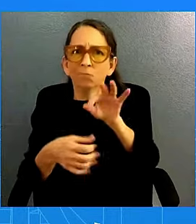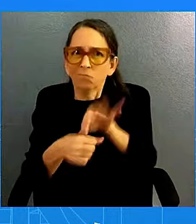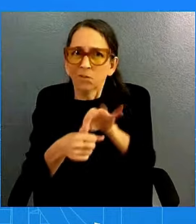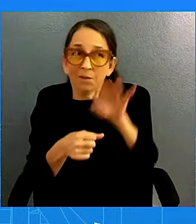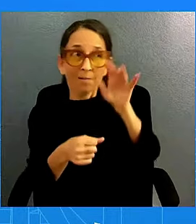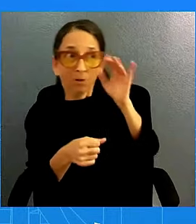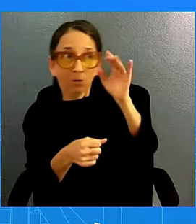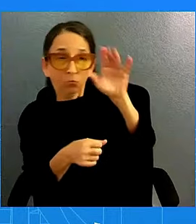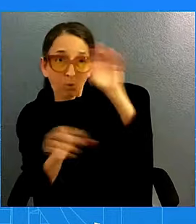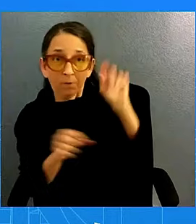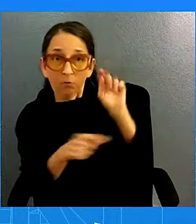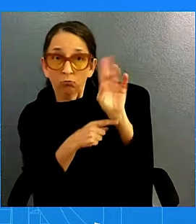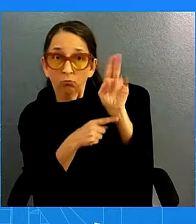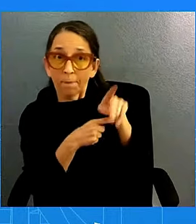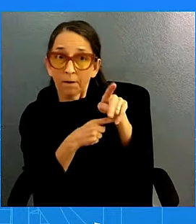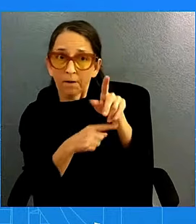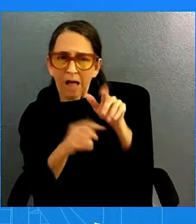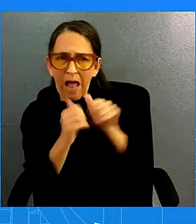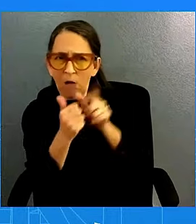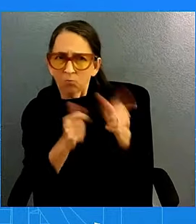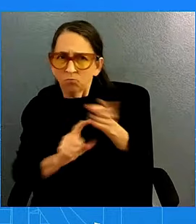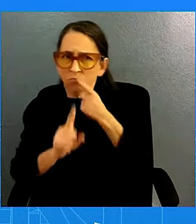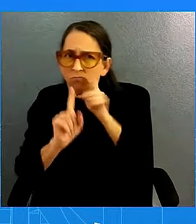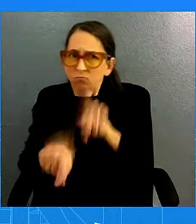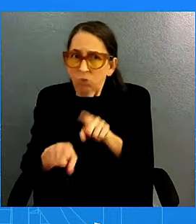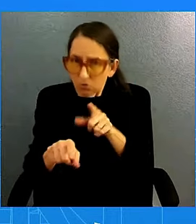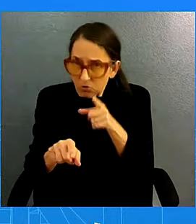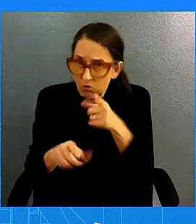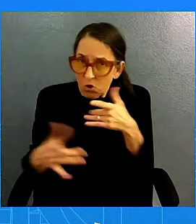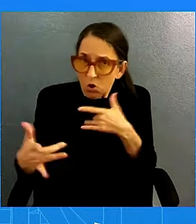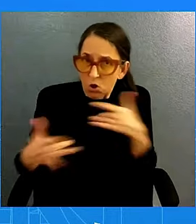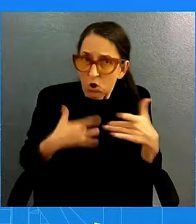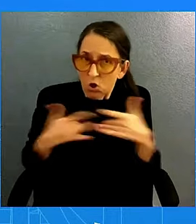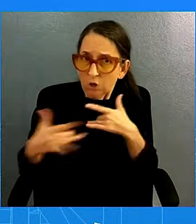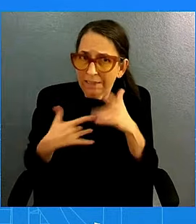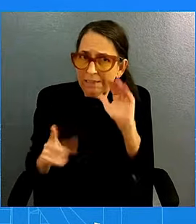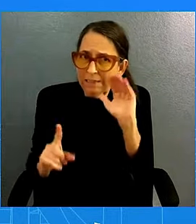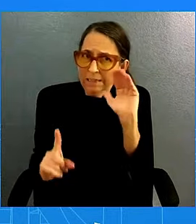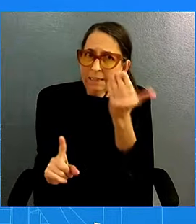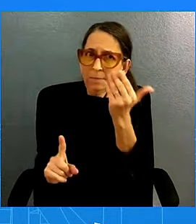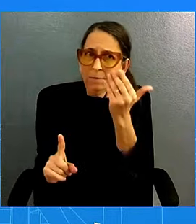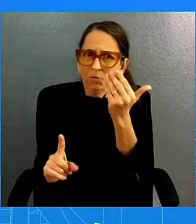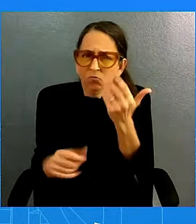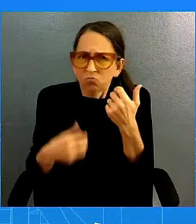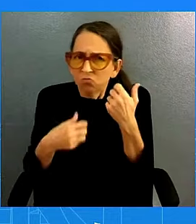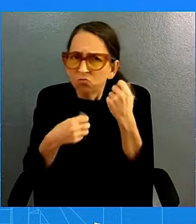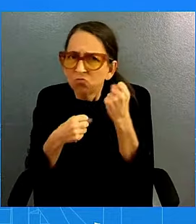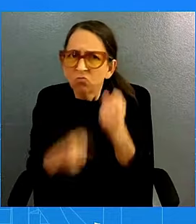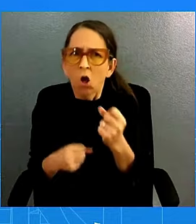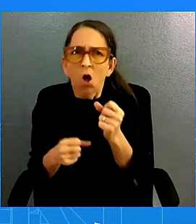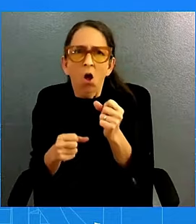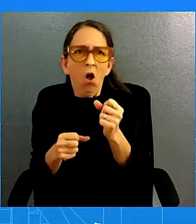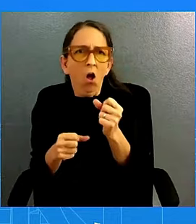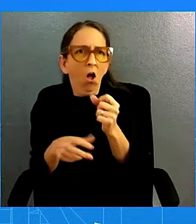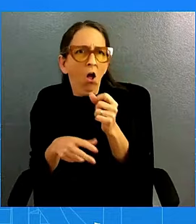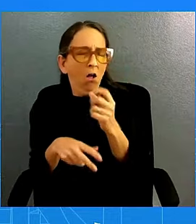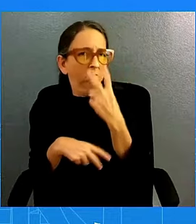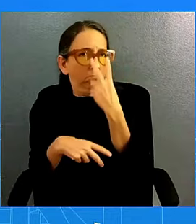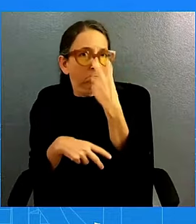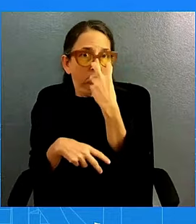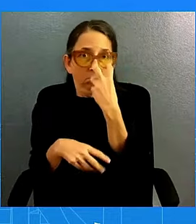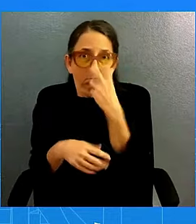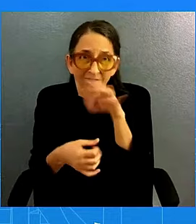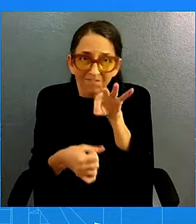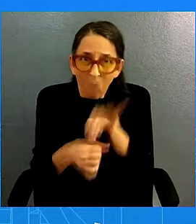concerning that there seems to be such distrust with the election system to get these types of